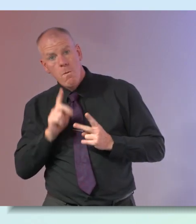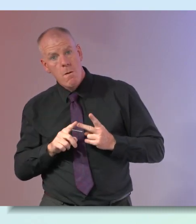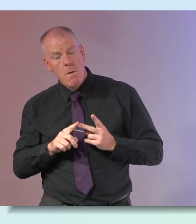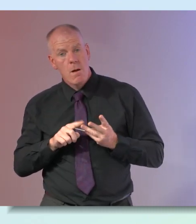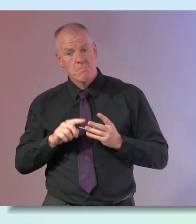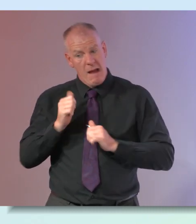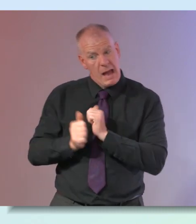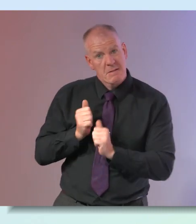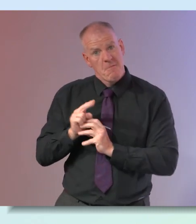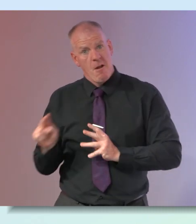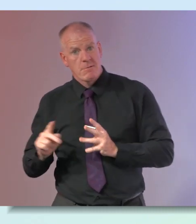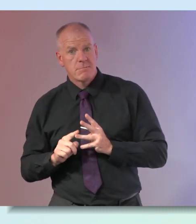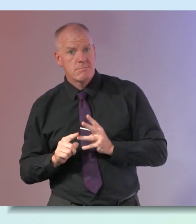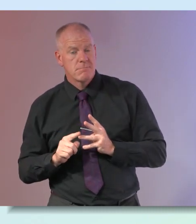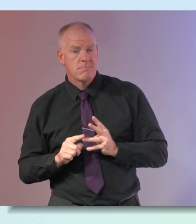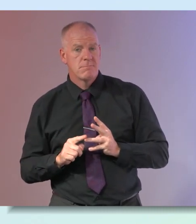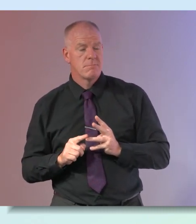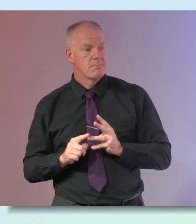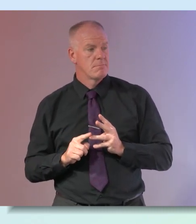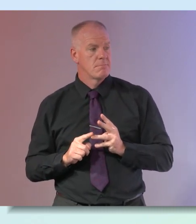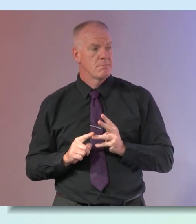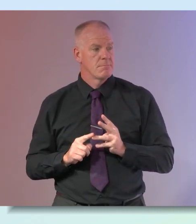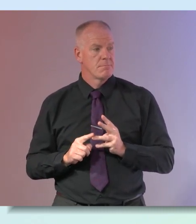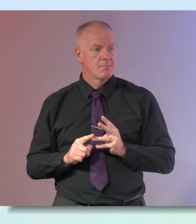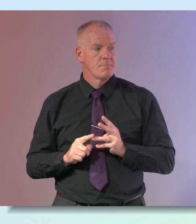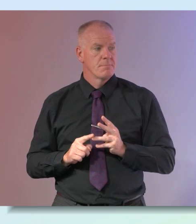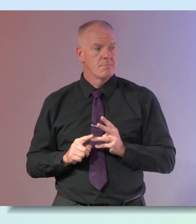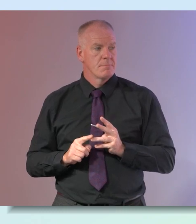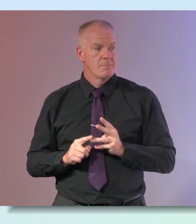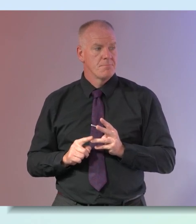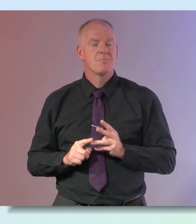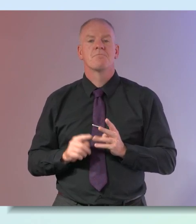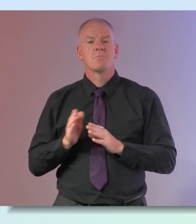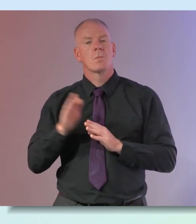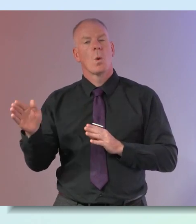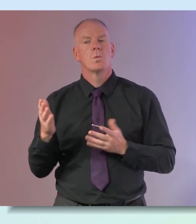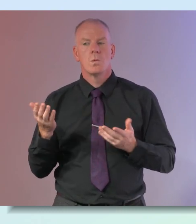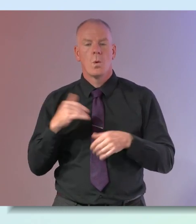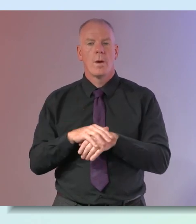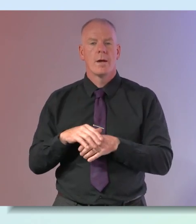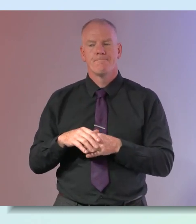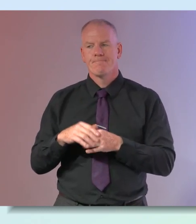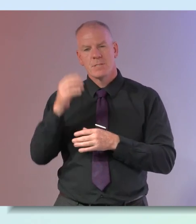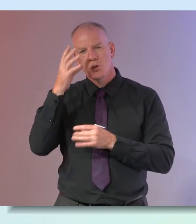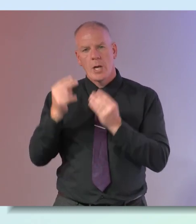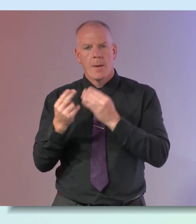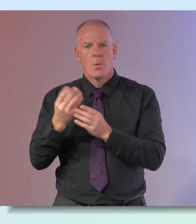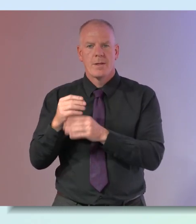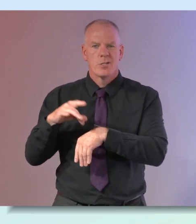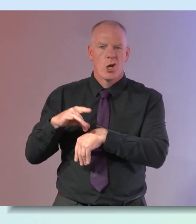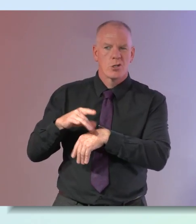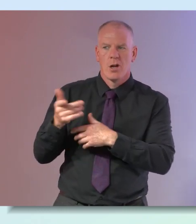reasonably active and and then going to a clinic for simple checks cholesterol